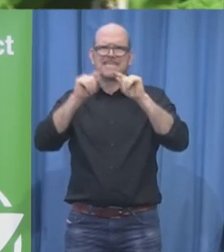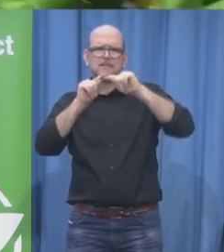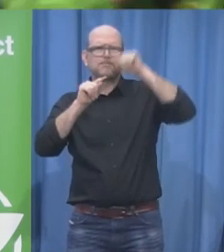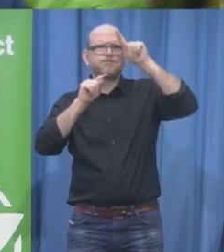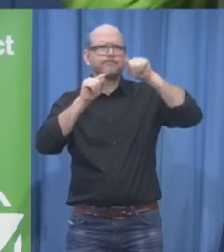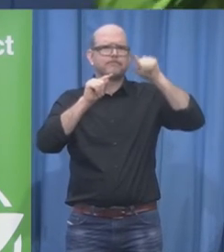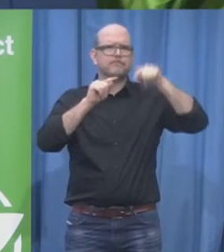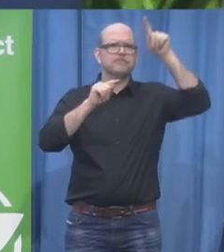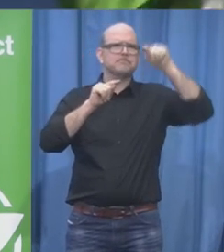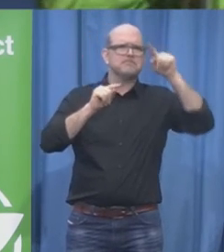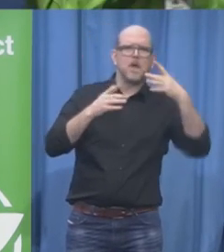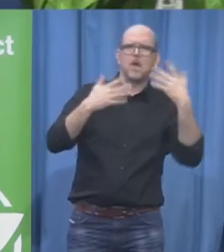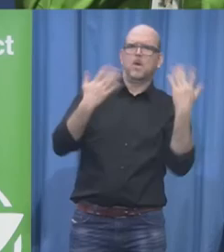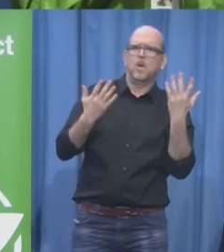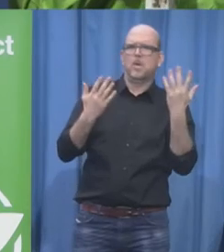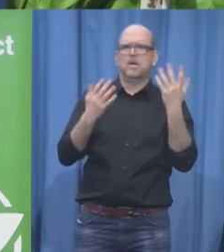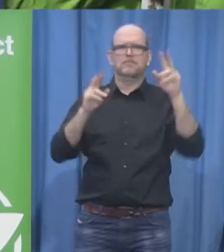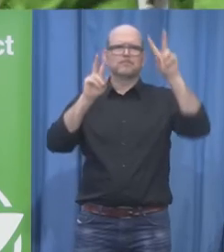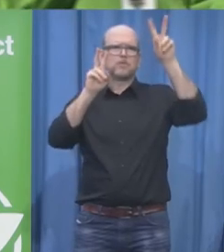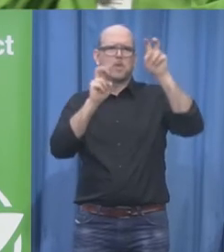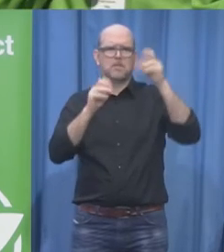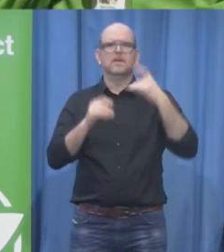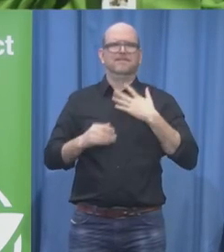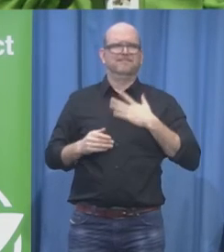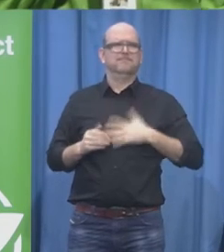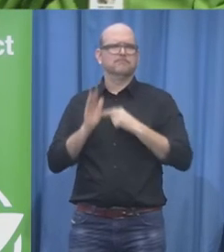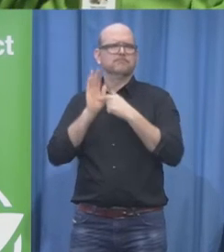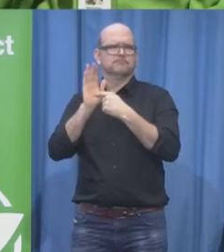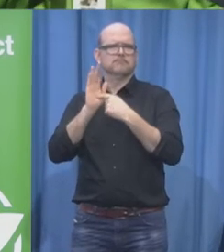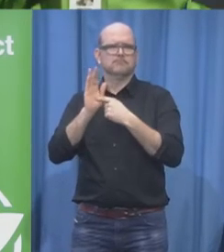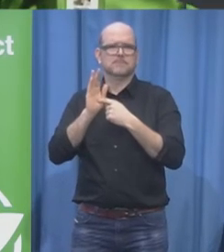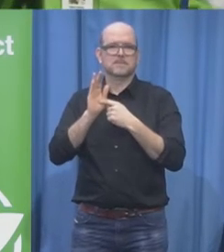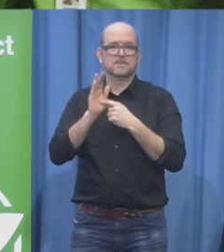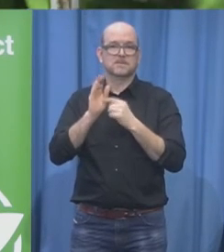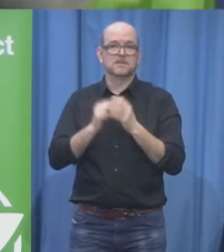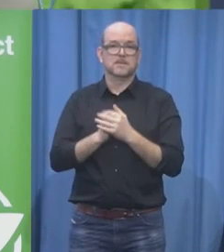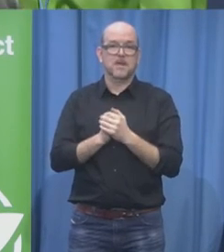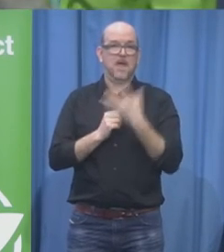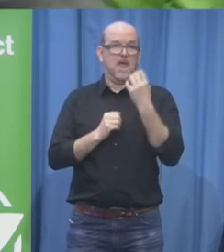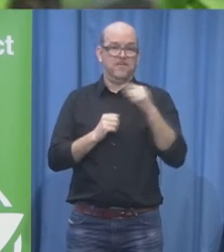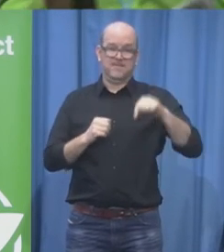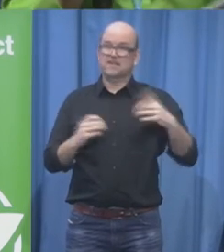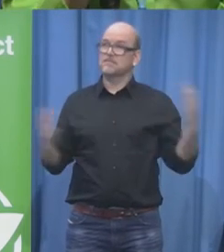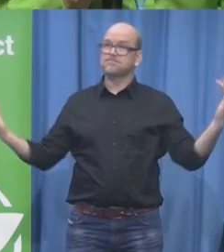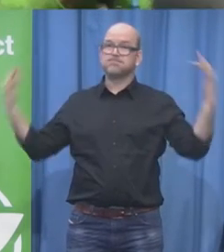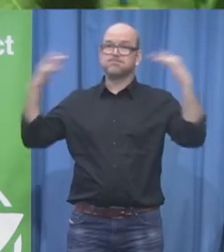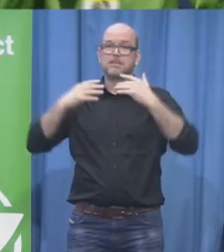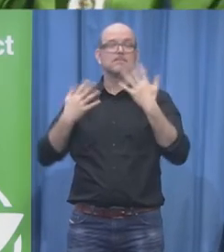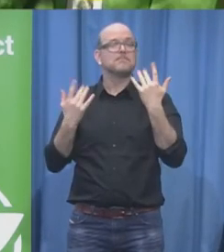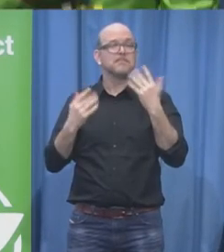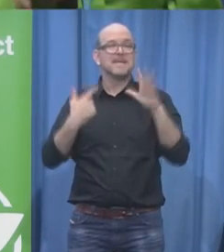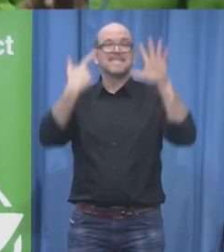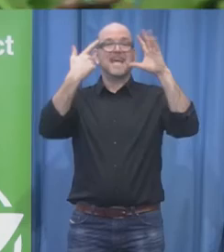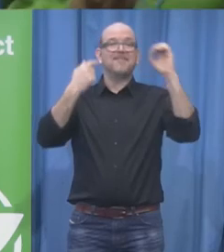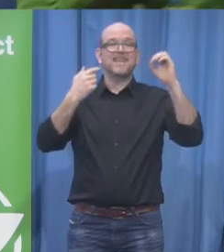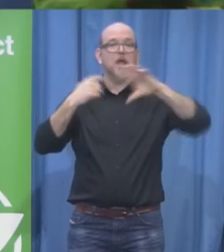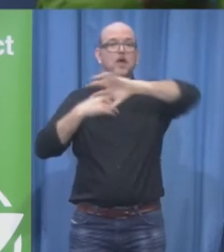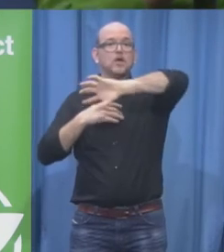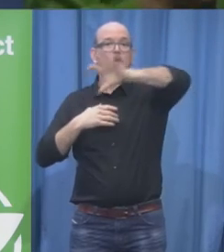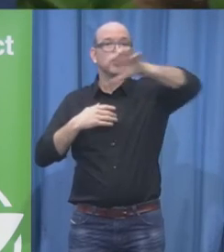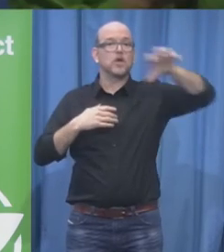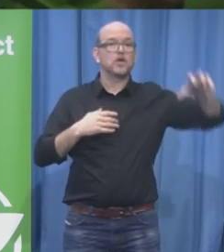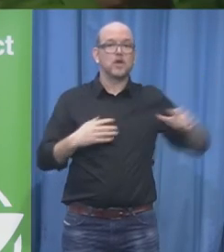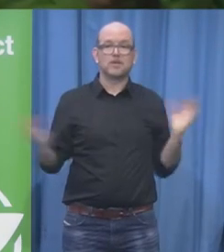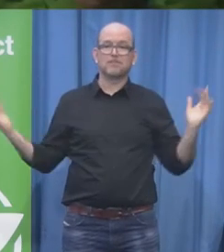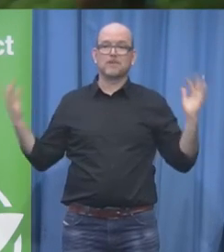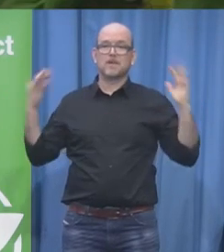statistics 70 countries are represented today 70 countries you're amazing for going